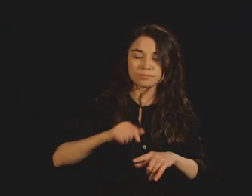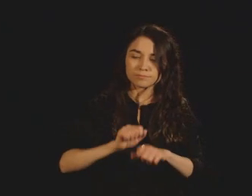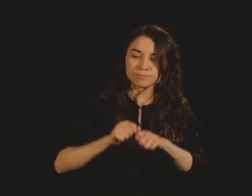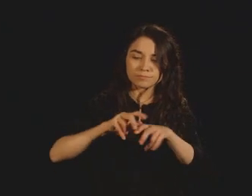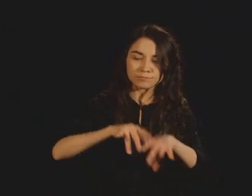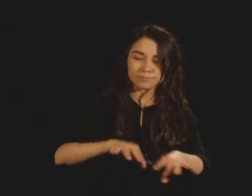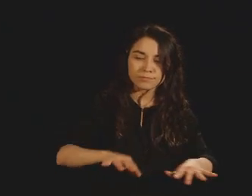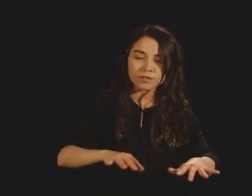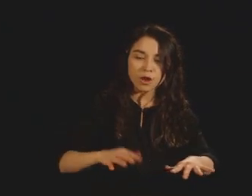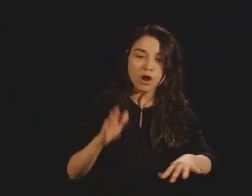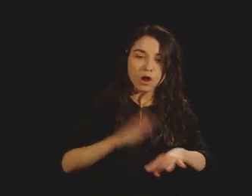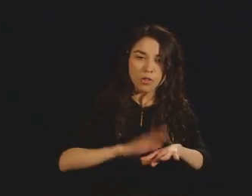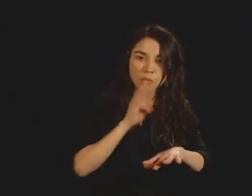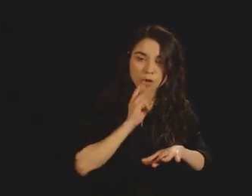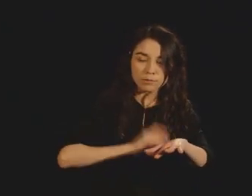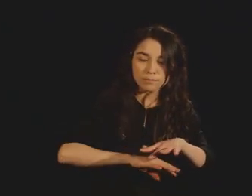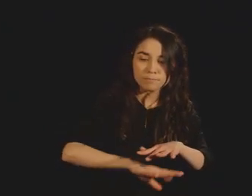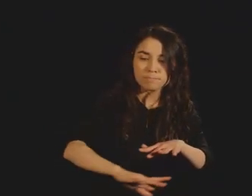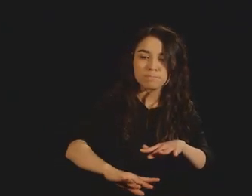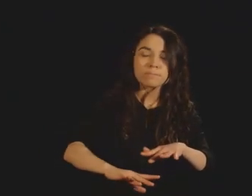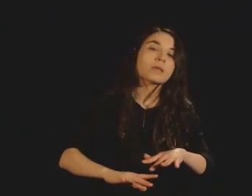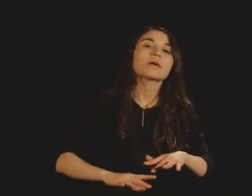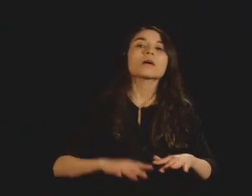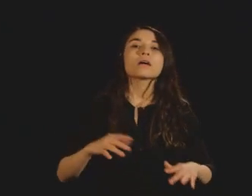dispersed by waves out into the ocean.